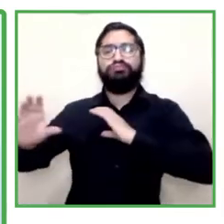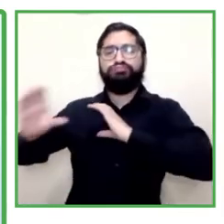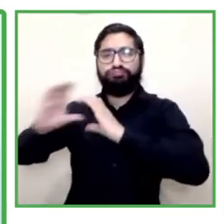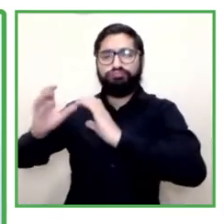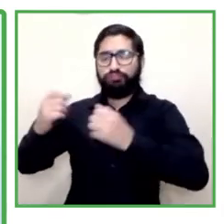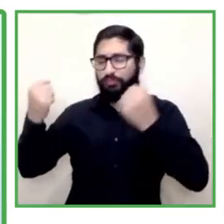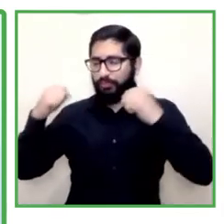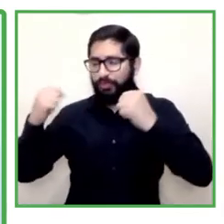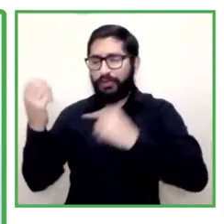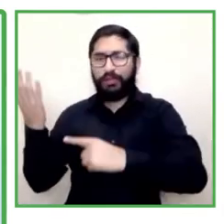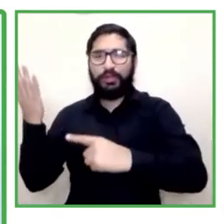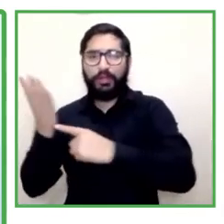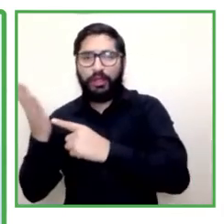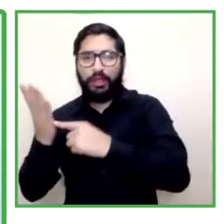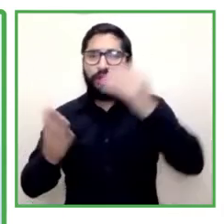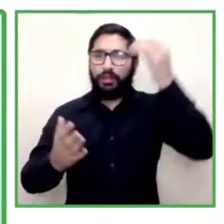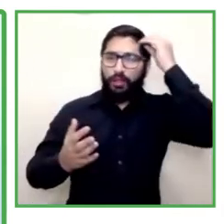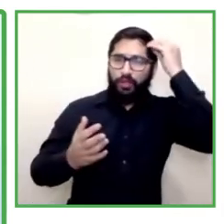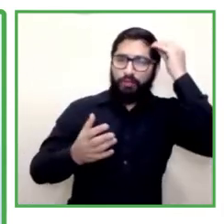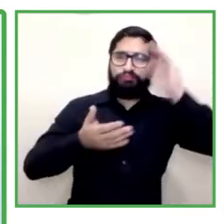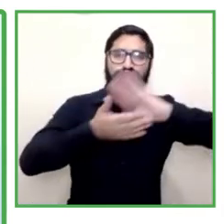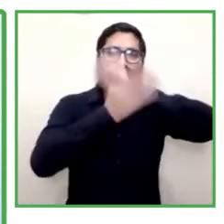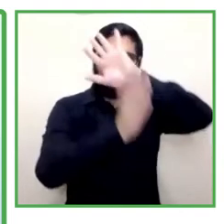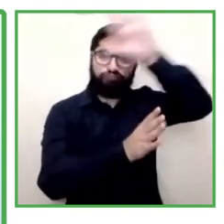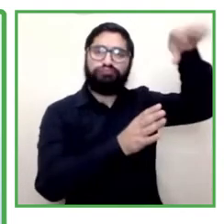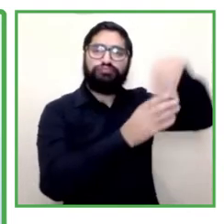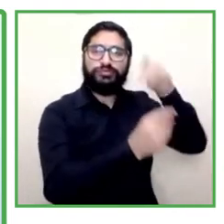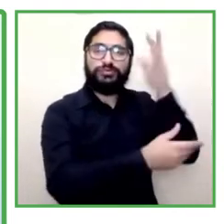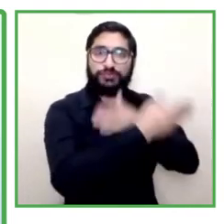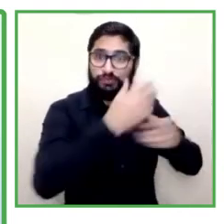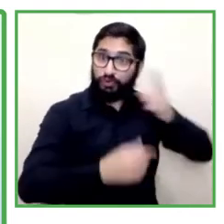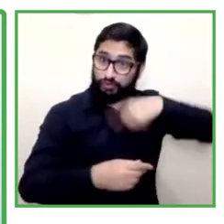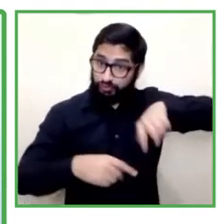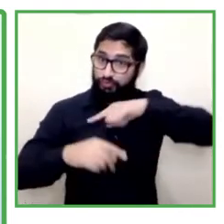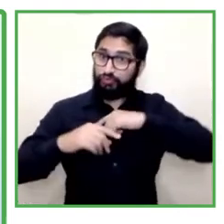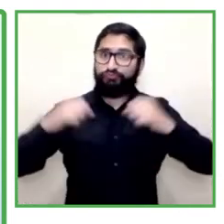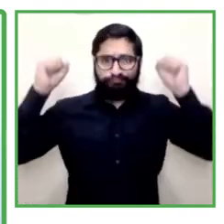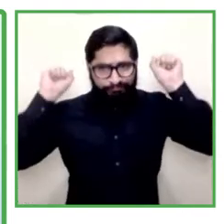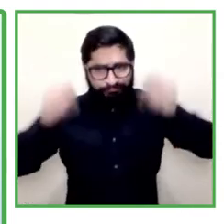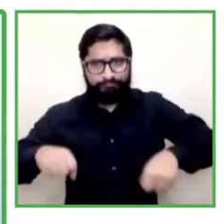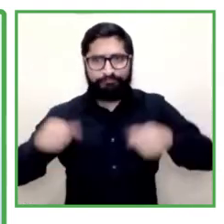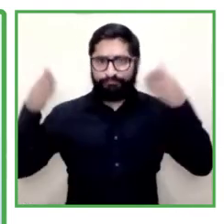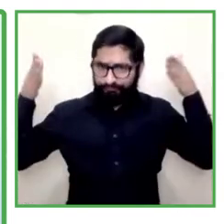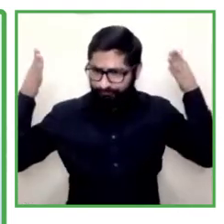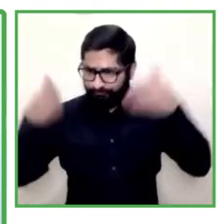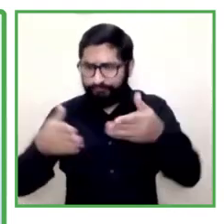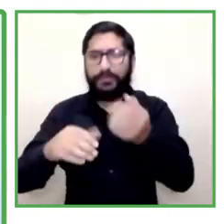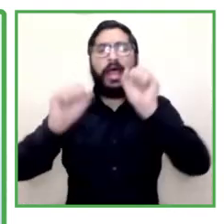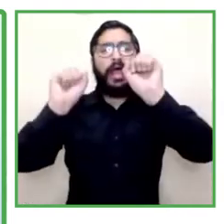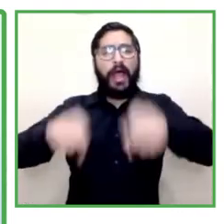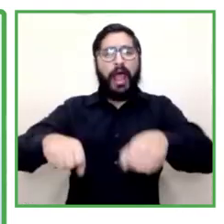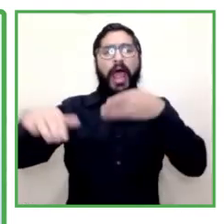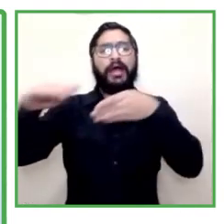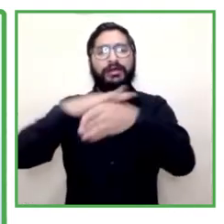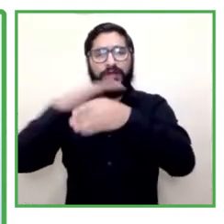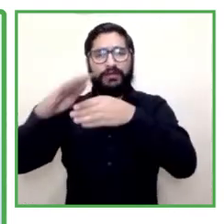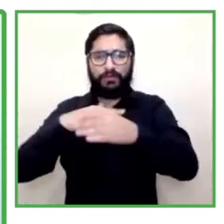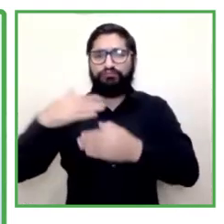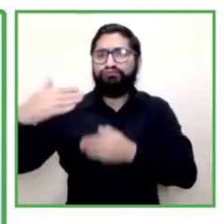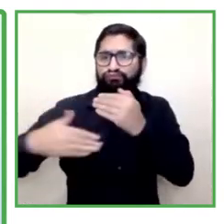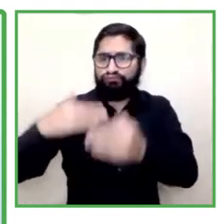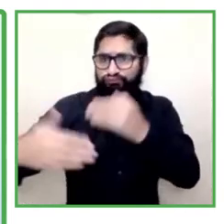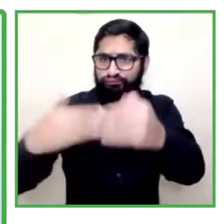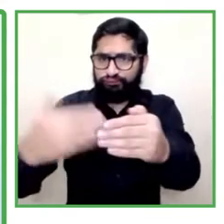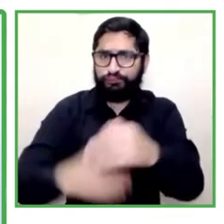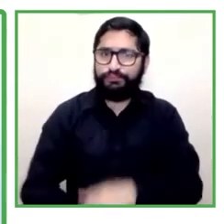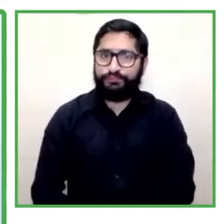and respecting the rights of people with disabilities we try to ensure ensure this in the process accompanying